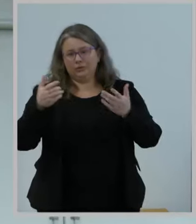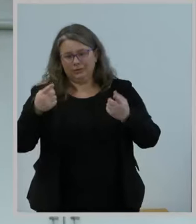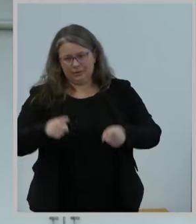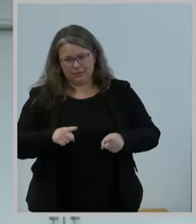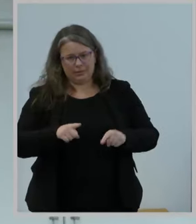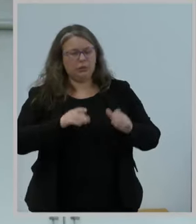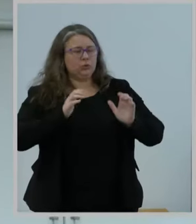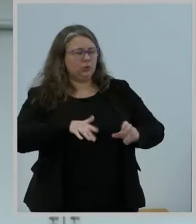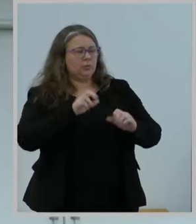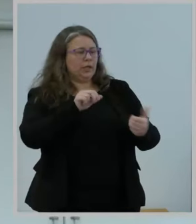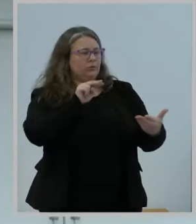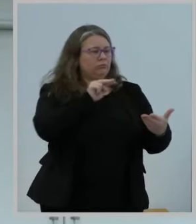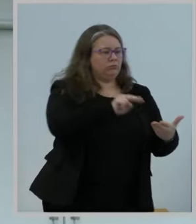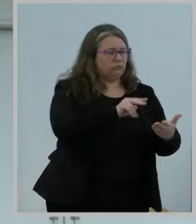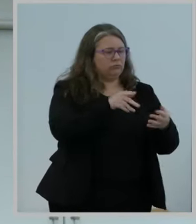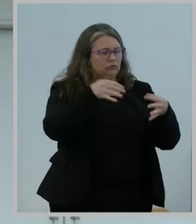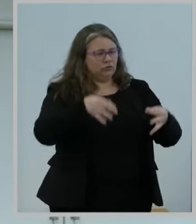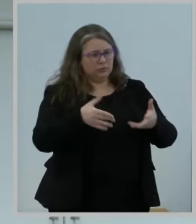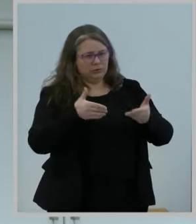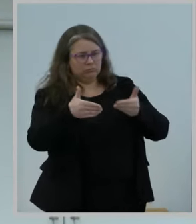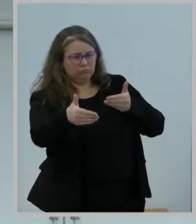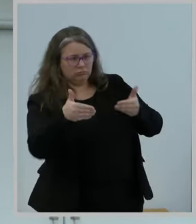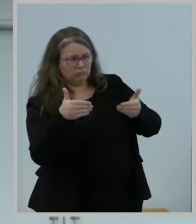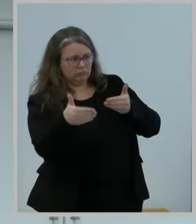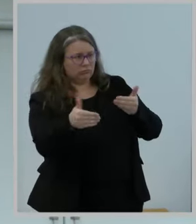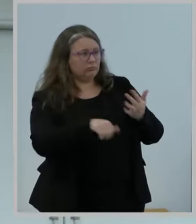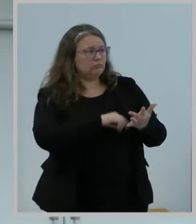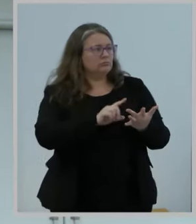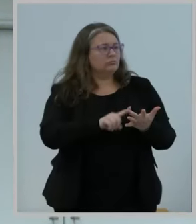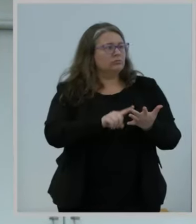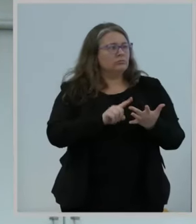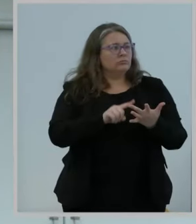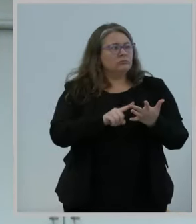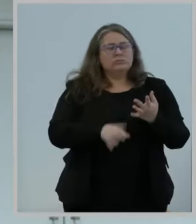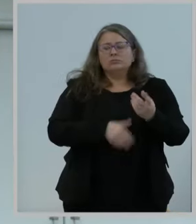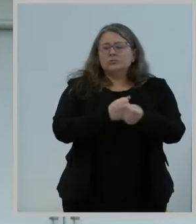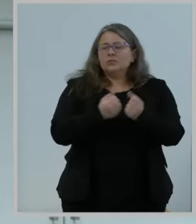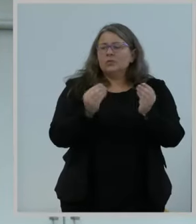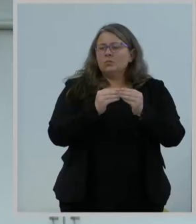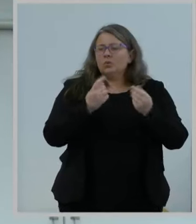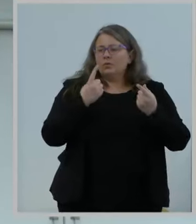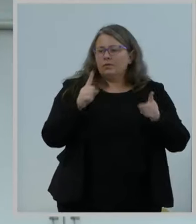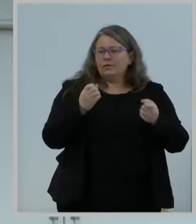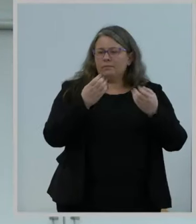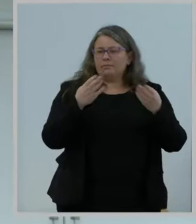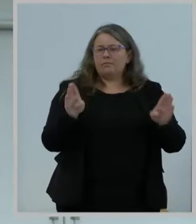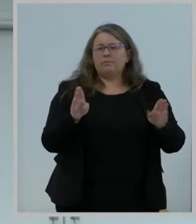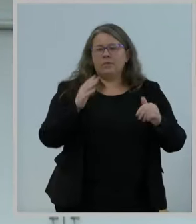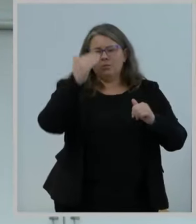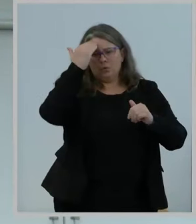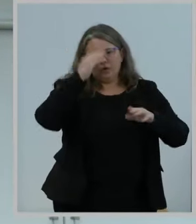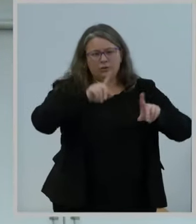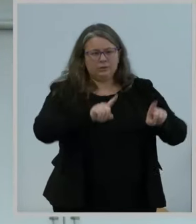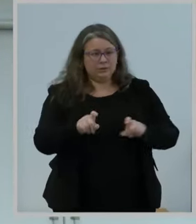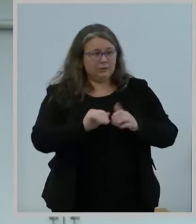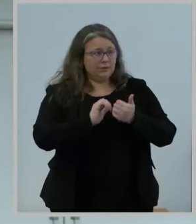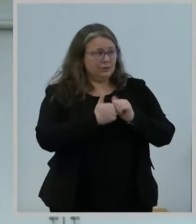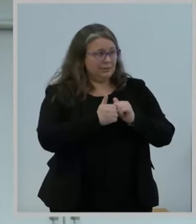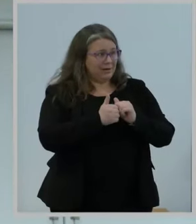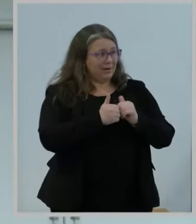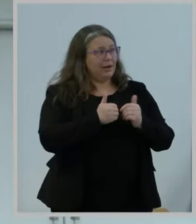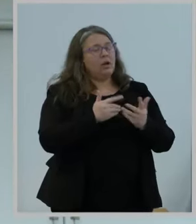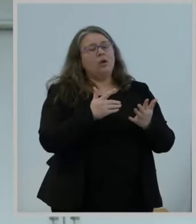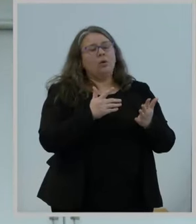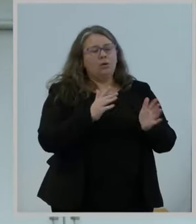in order seeks to facilitate more effective WIA performance and public awareness testing by enabling alerting authorities to send two localized WIA tests per